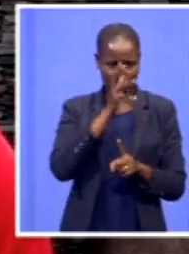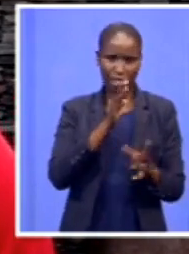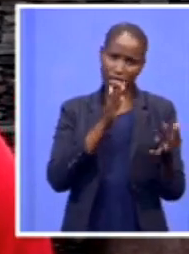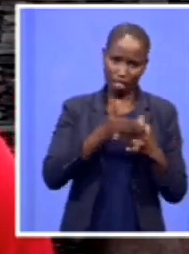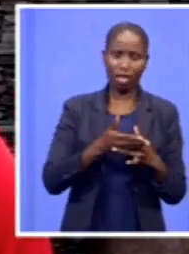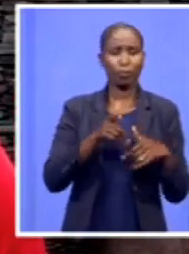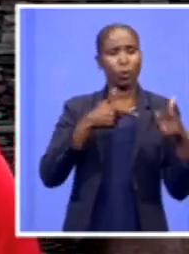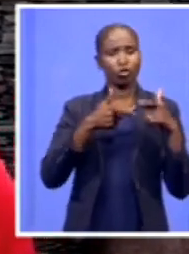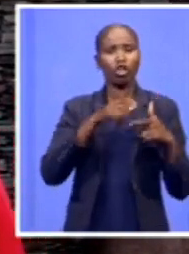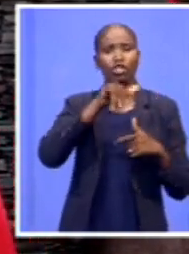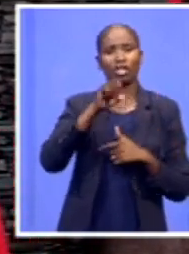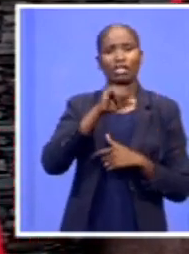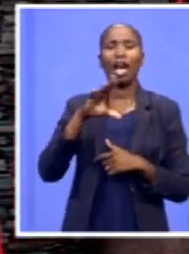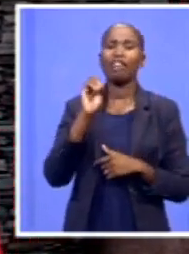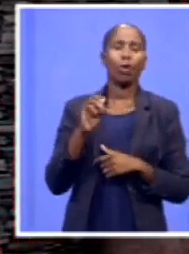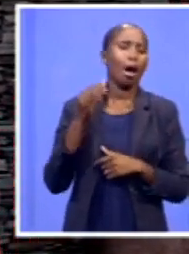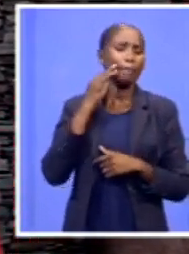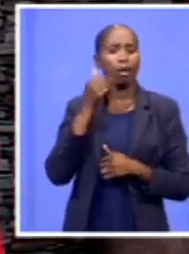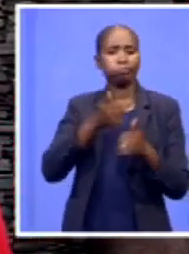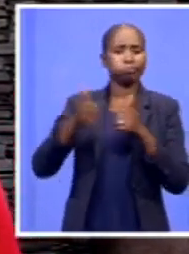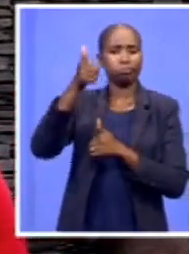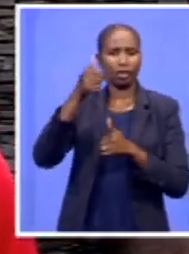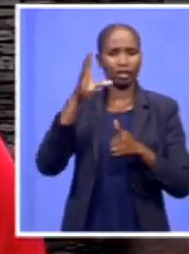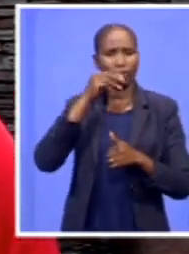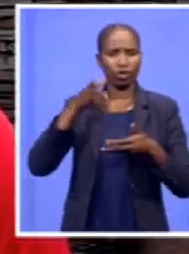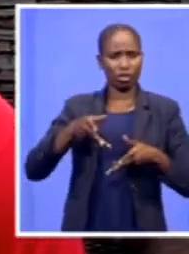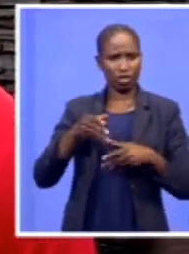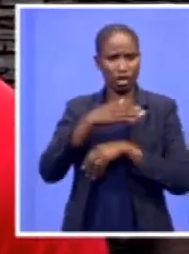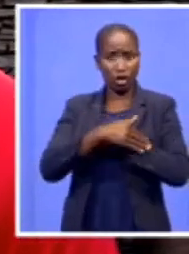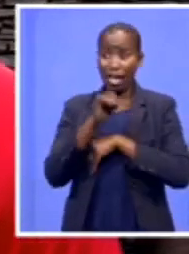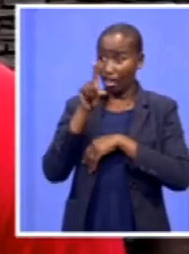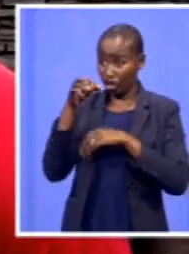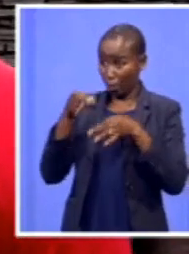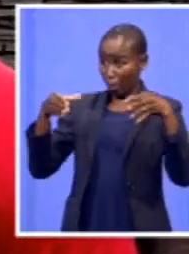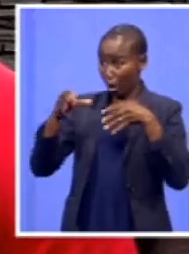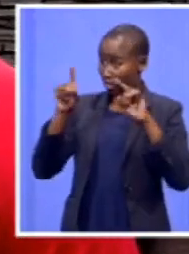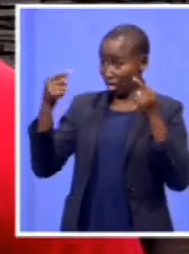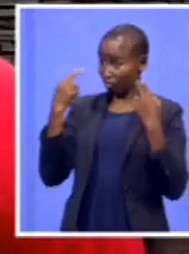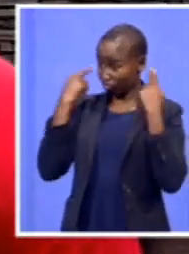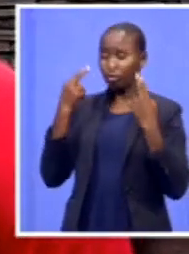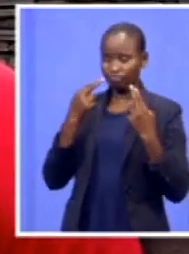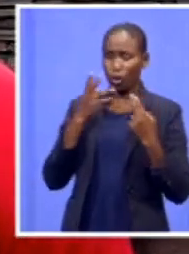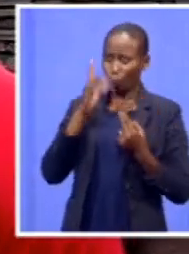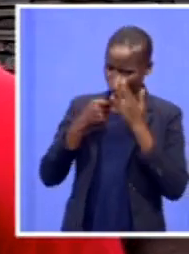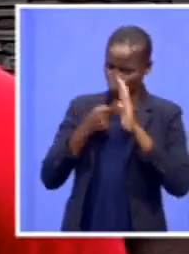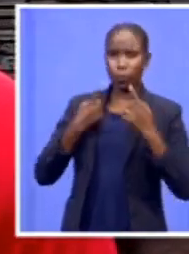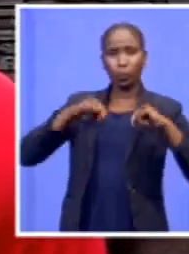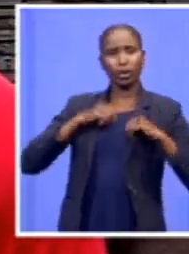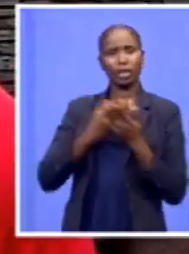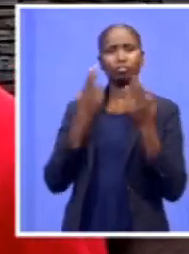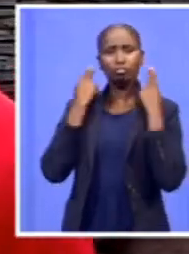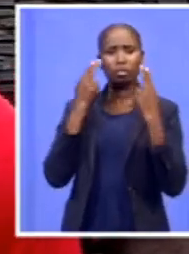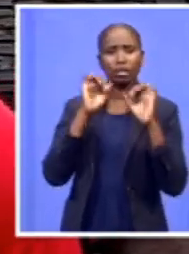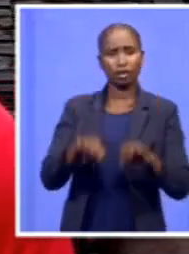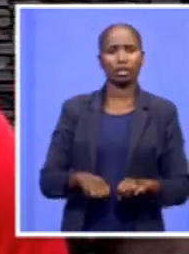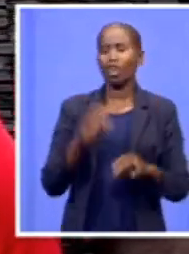is speaking on this country. If the ruling party, they can't speak to them, then they must know ourselves are going to confront them. So nothing changes, whatever ruling that happens,